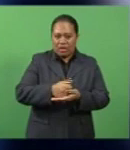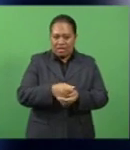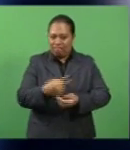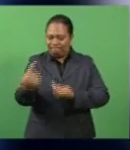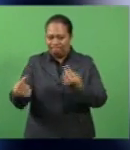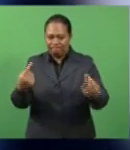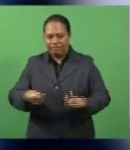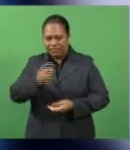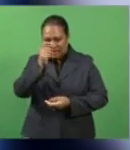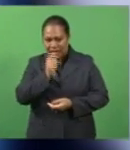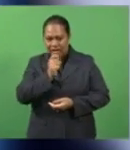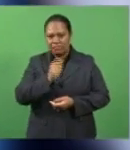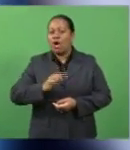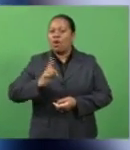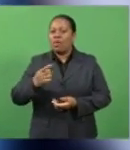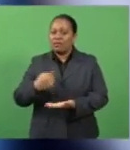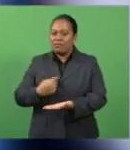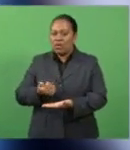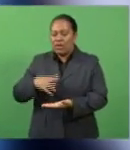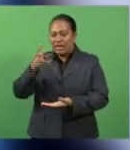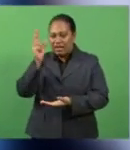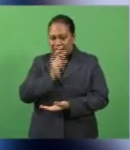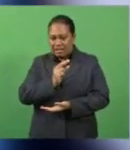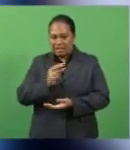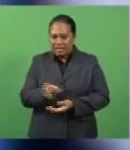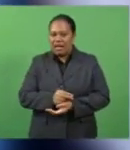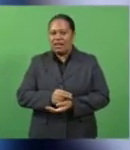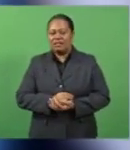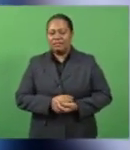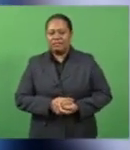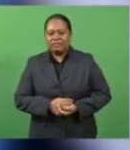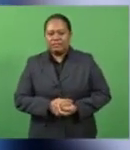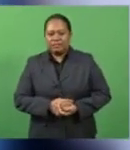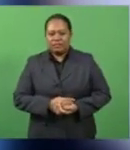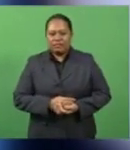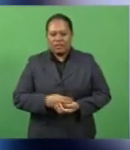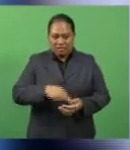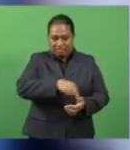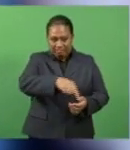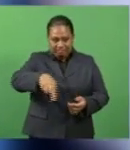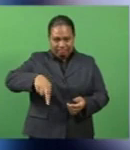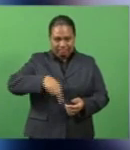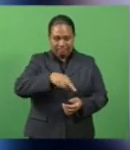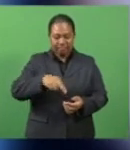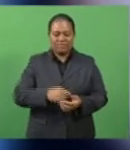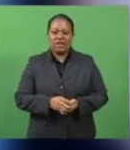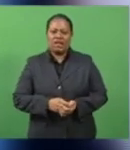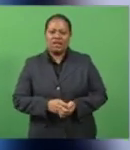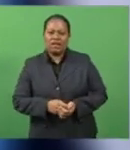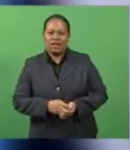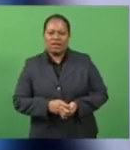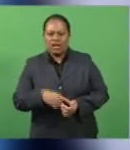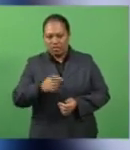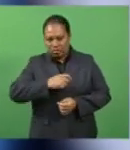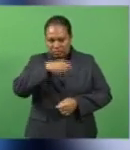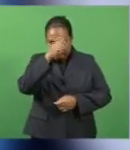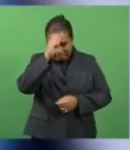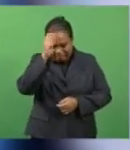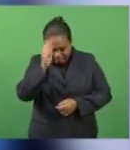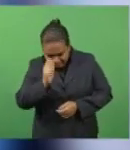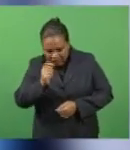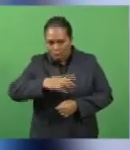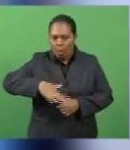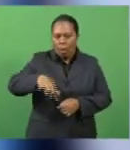like they have done in Real Madrid. The Real Madrid people, I take my hat off to those players